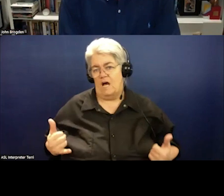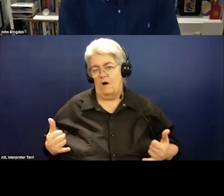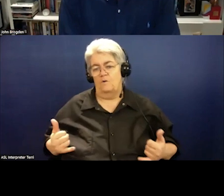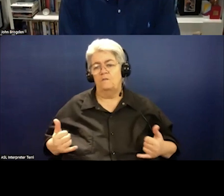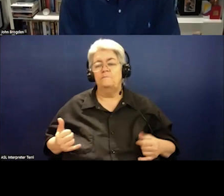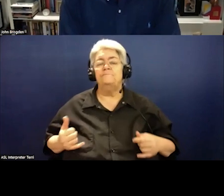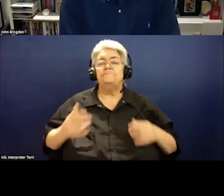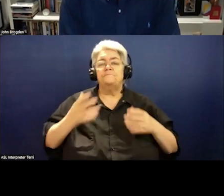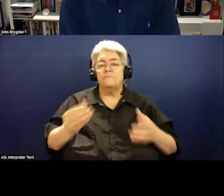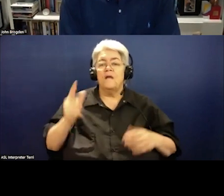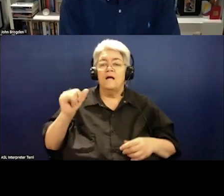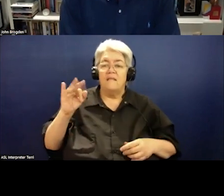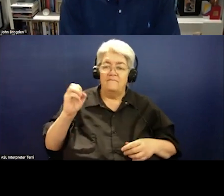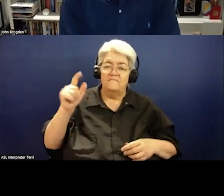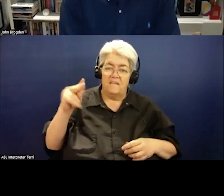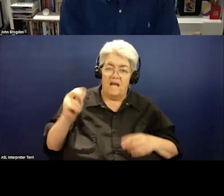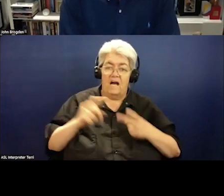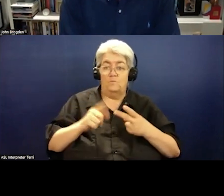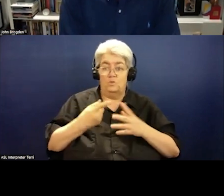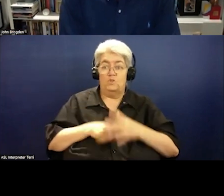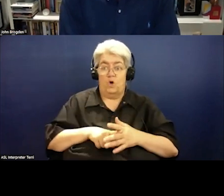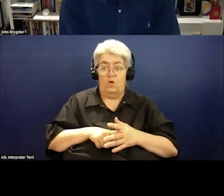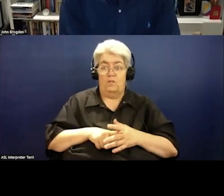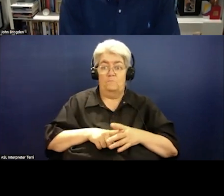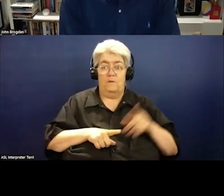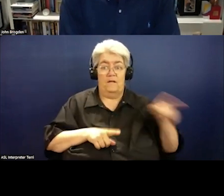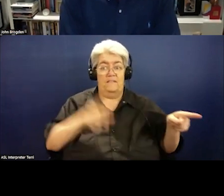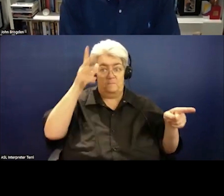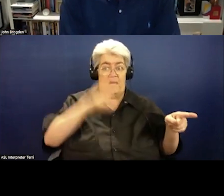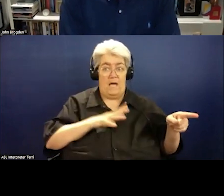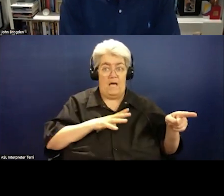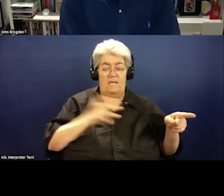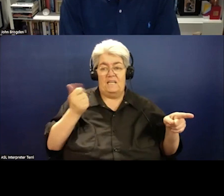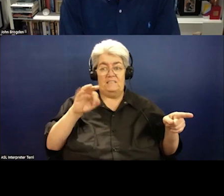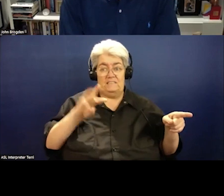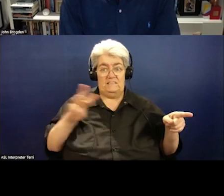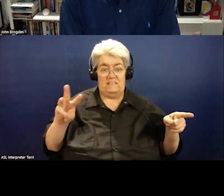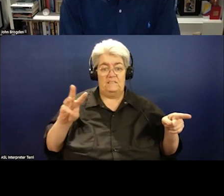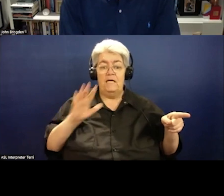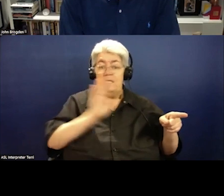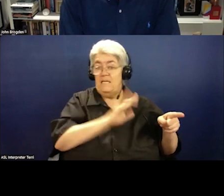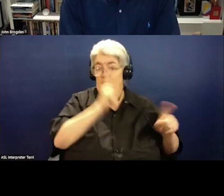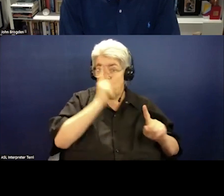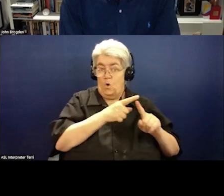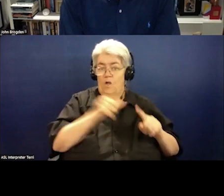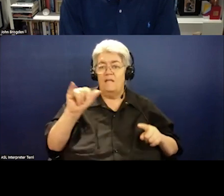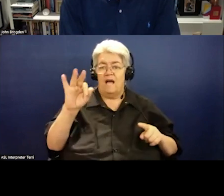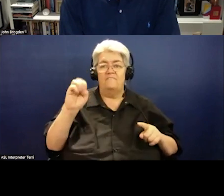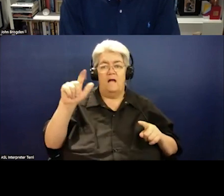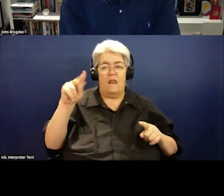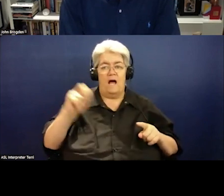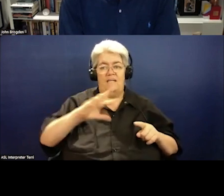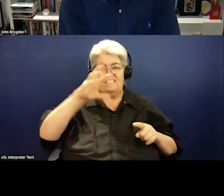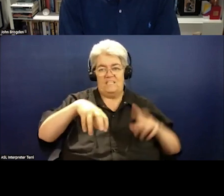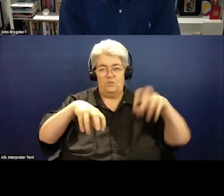Lifeline International started by the same man in 1966, and this was to establish a network of Lifeline centres, particularly in the